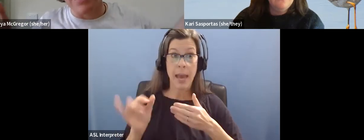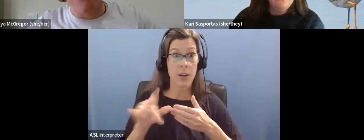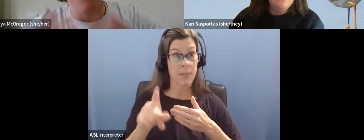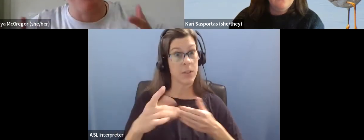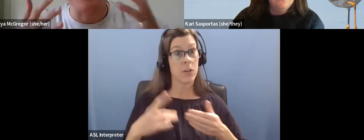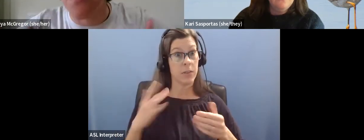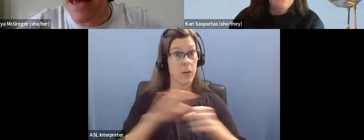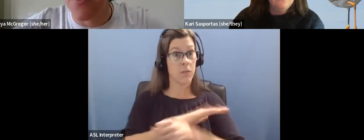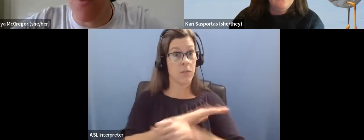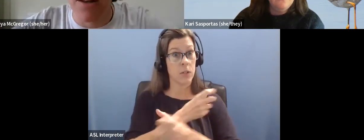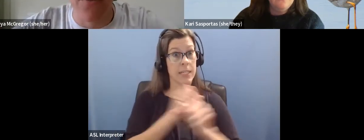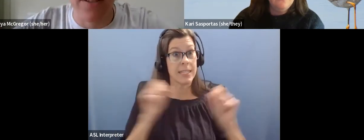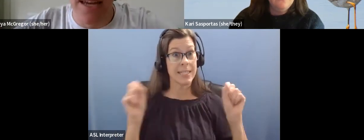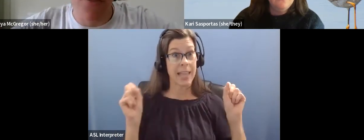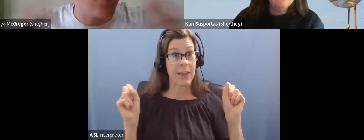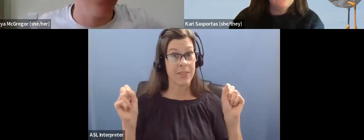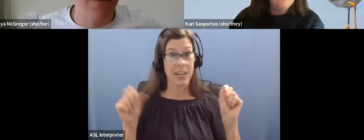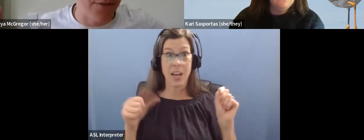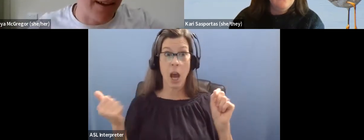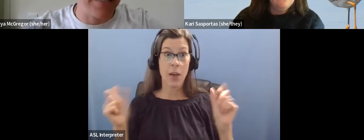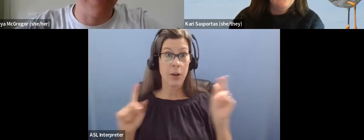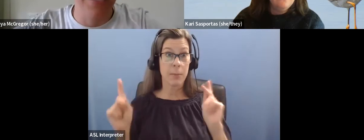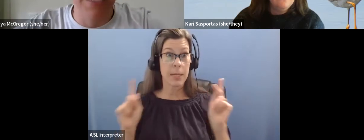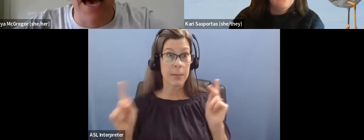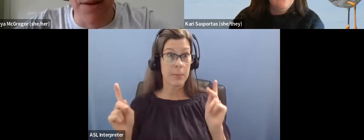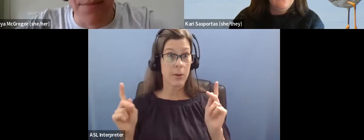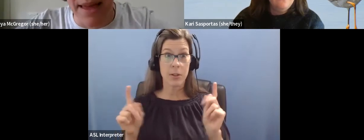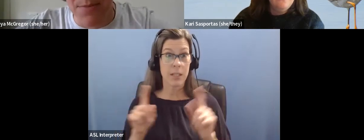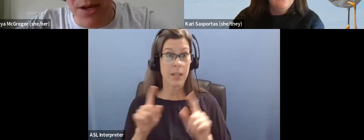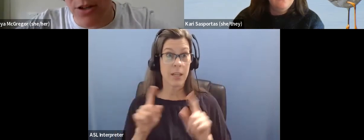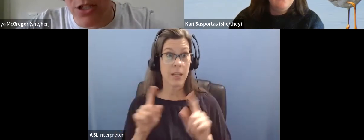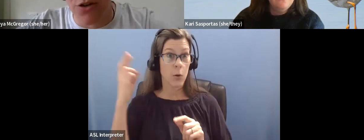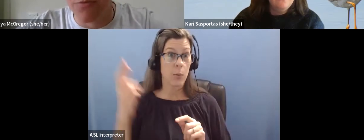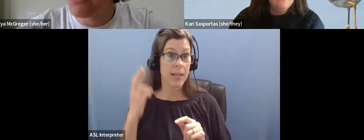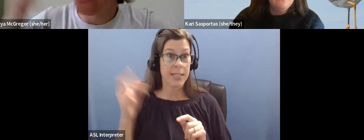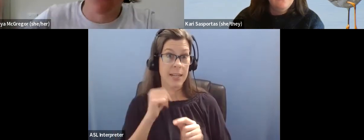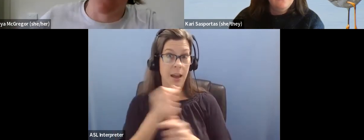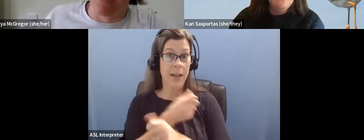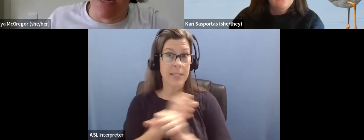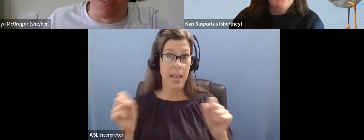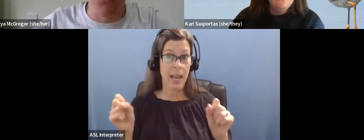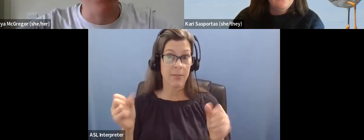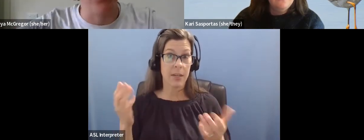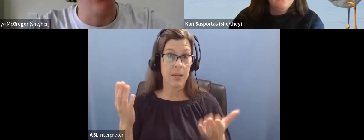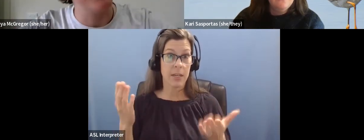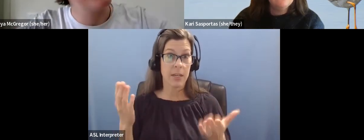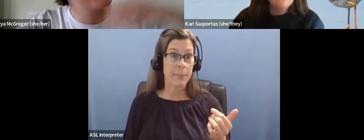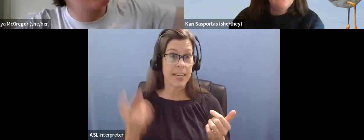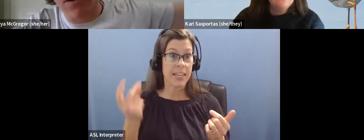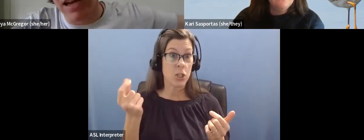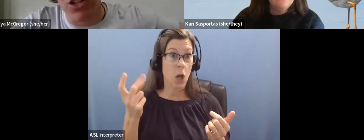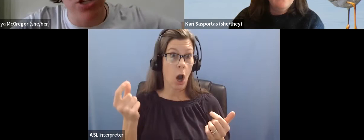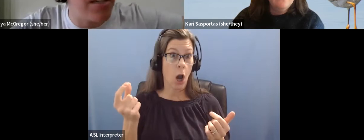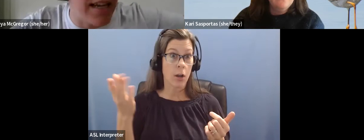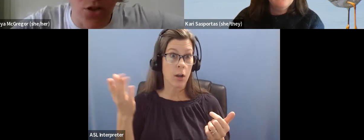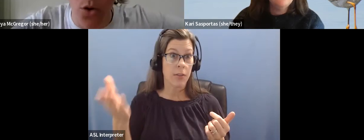completely safe, um, some people might not feel safe for a whole lot different reasons. Um, in a place because of dogs off a lead or because there's a